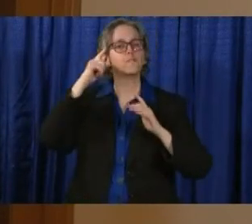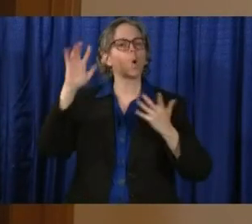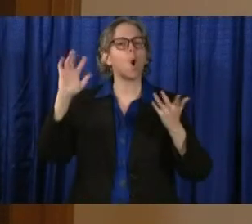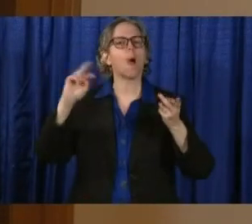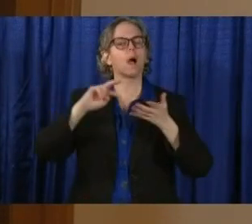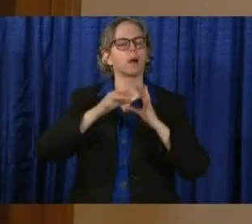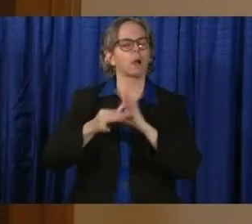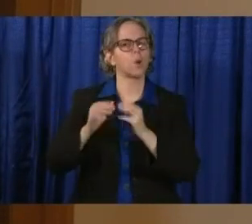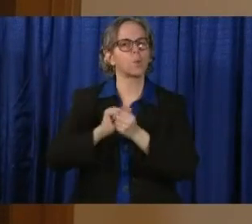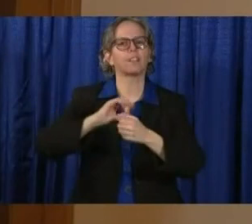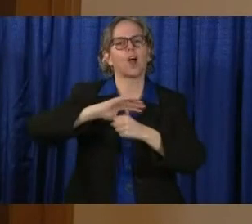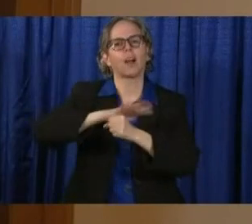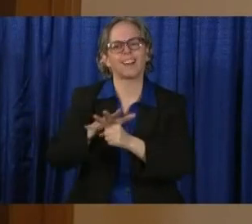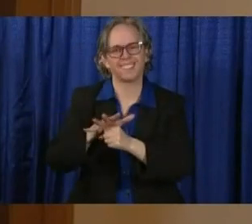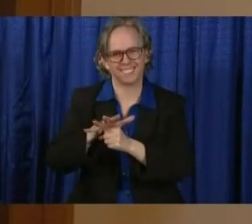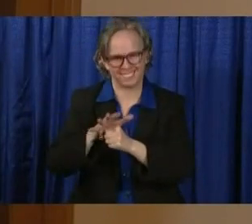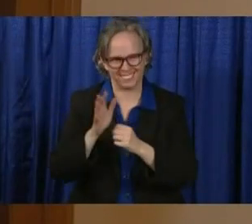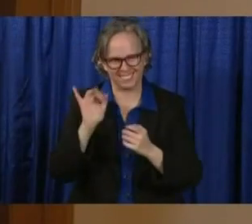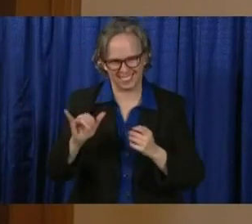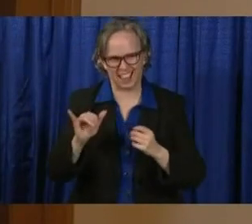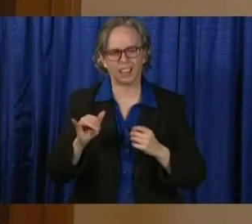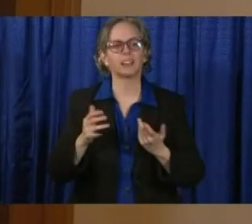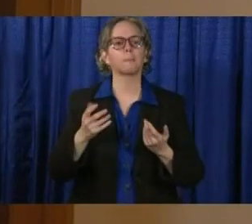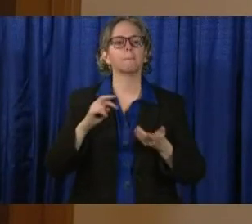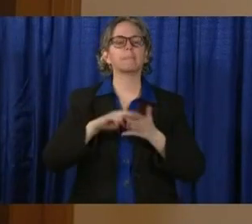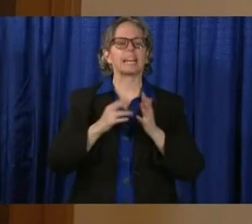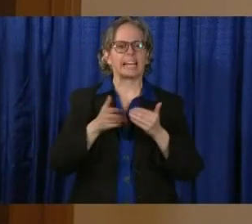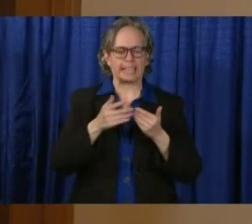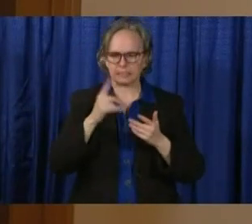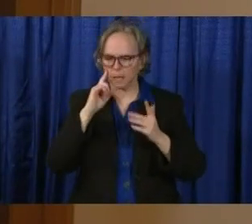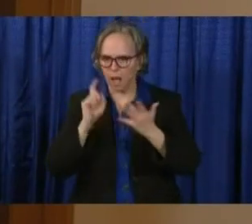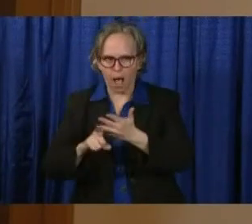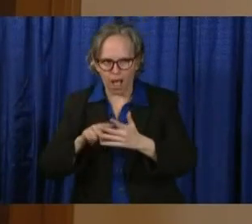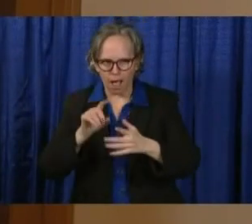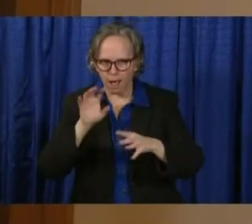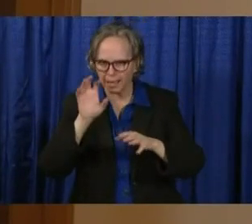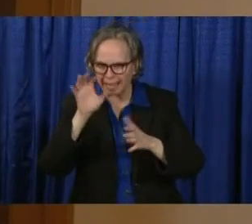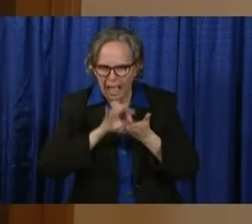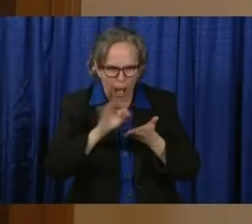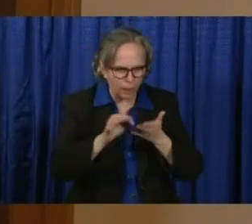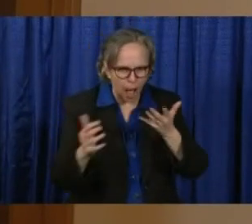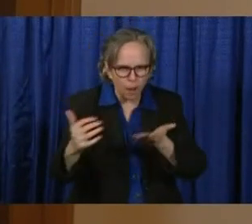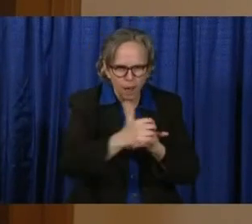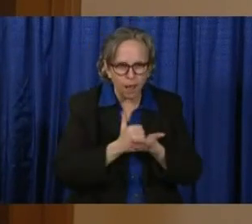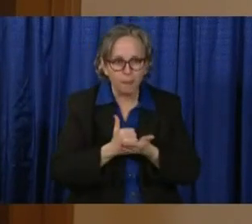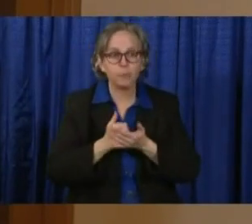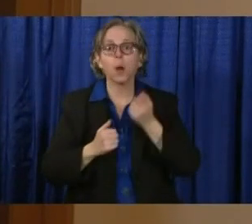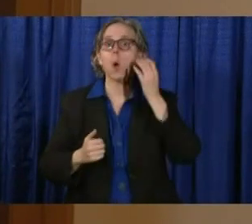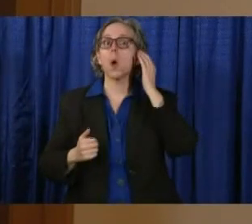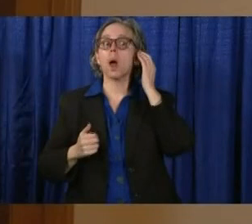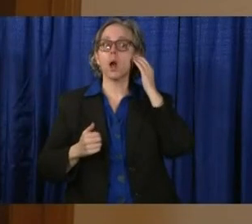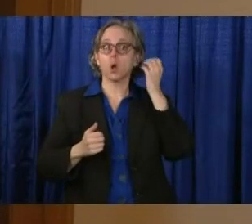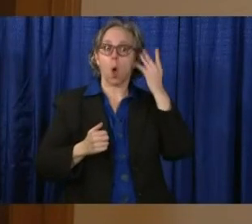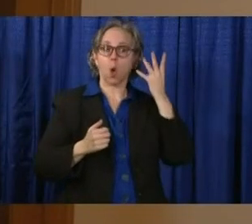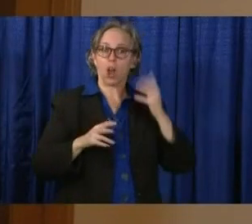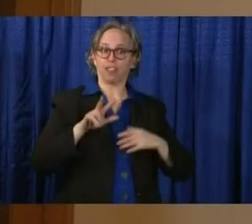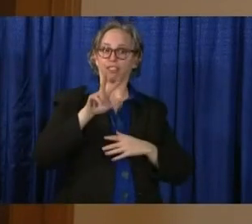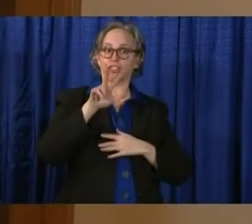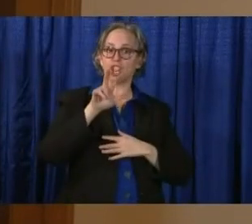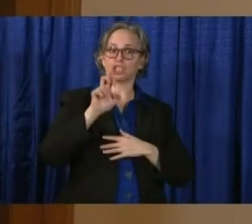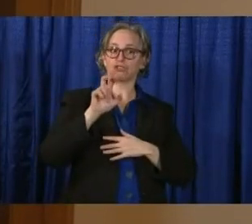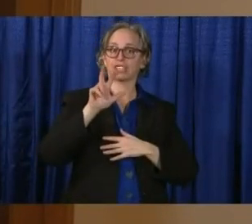haven't. It actually just began to be collected today. But we do know that 303 of our cases